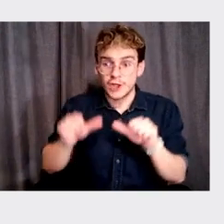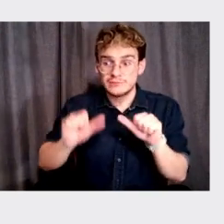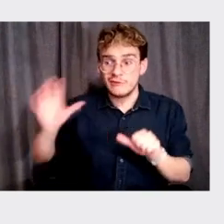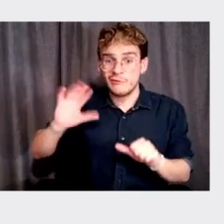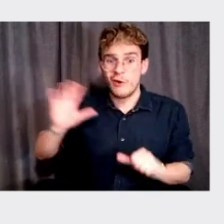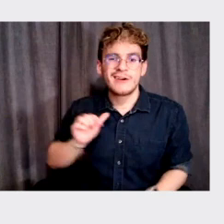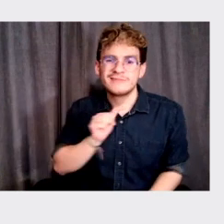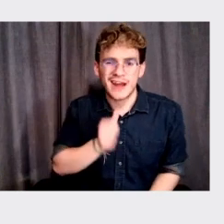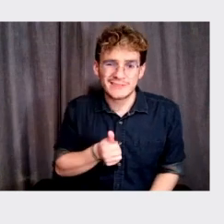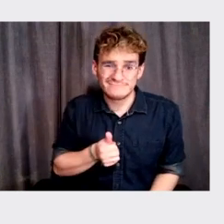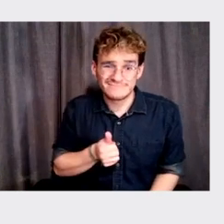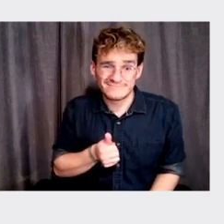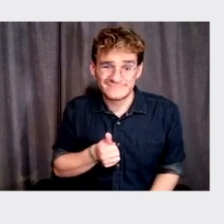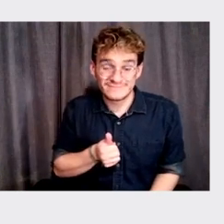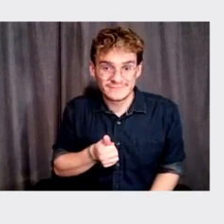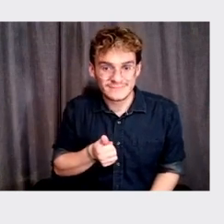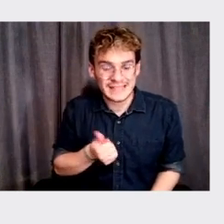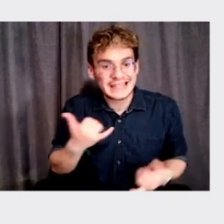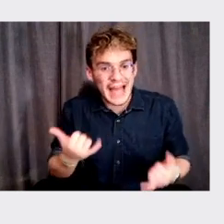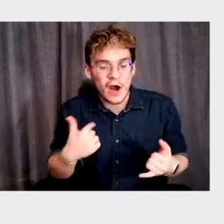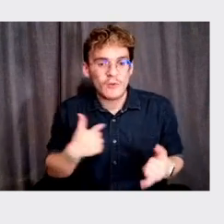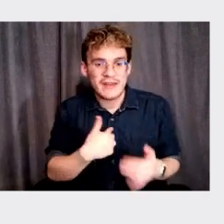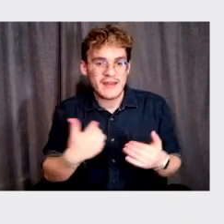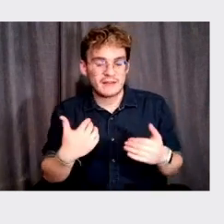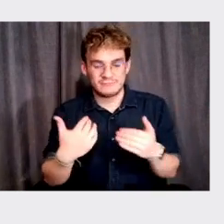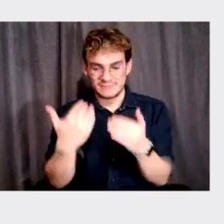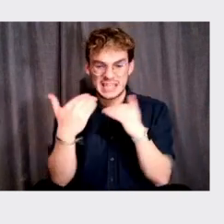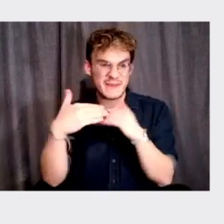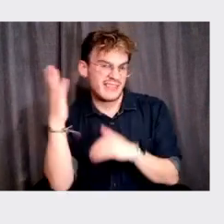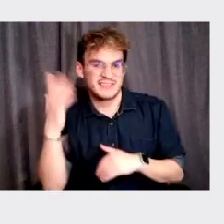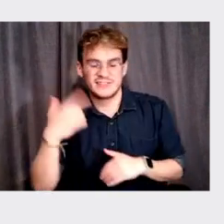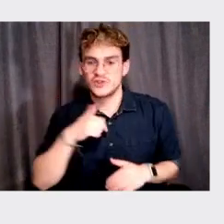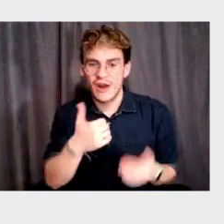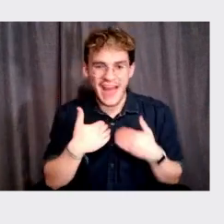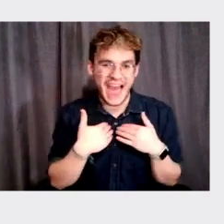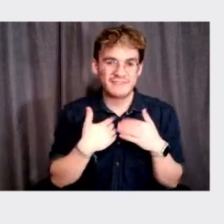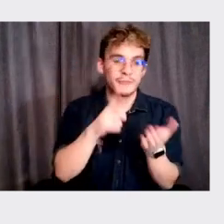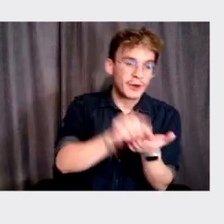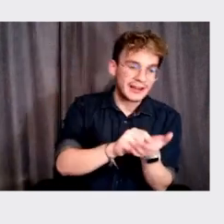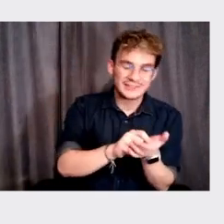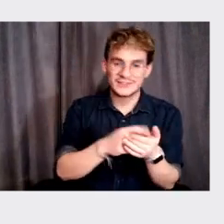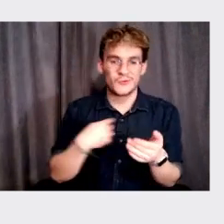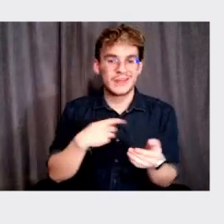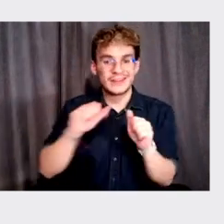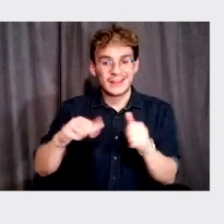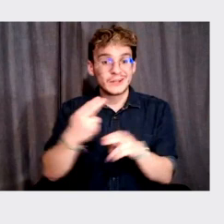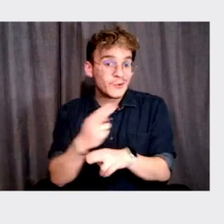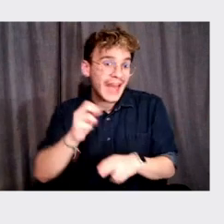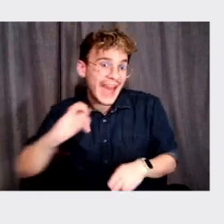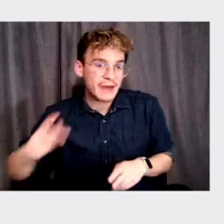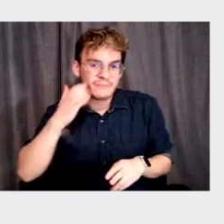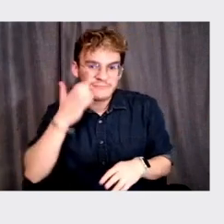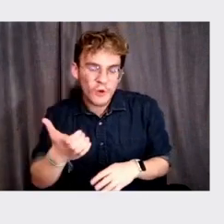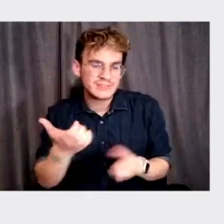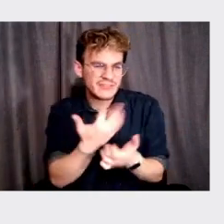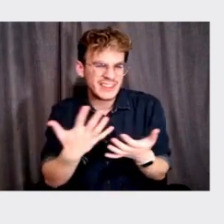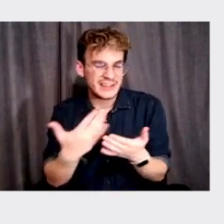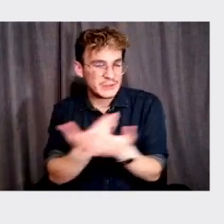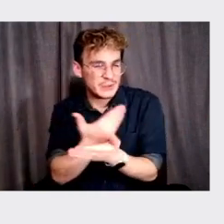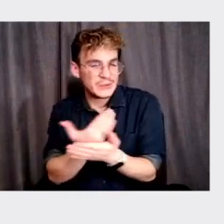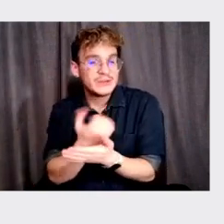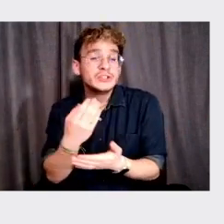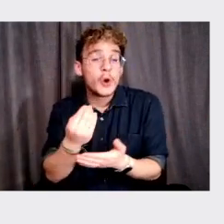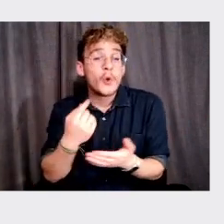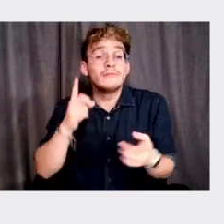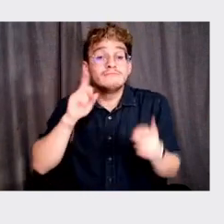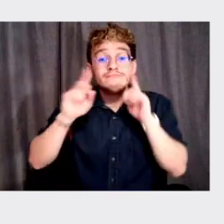just because of the limitations of being a, you know, material that has to be printed. So, so that's what I, what I heard in